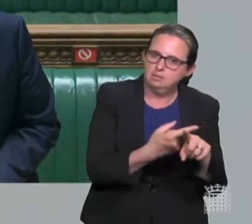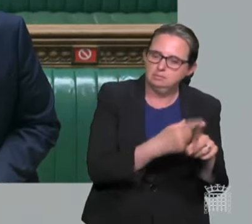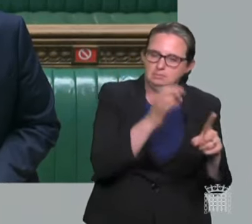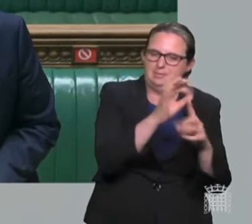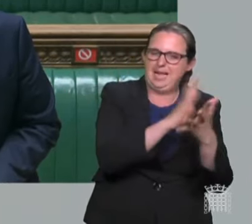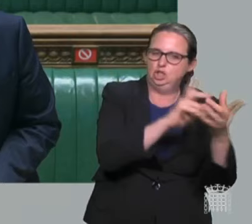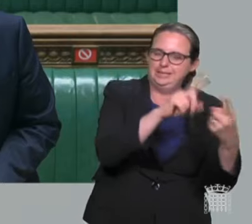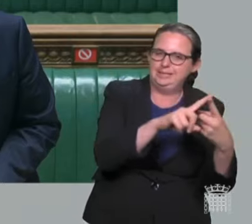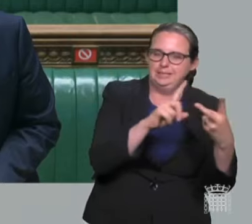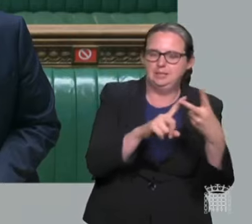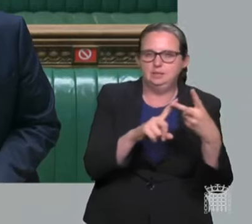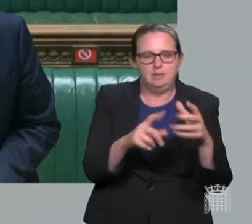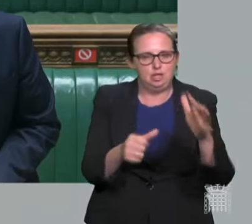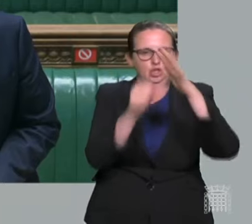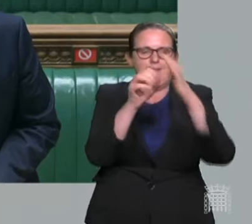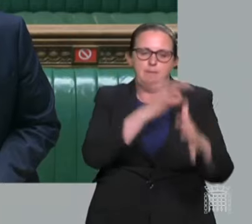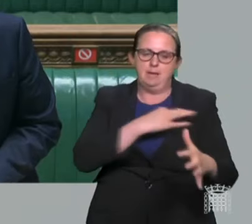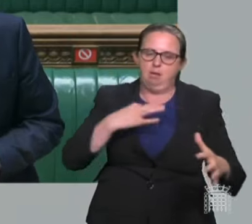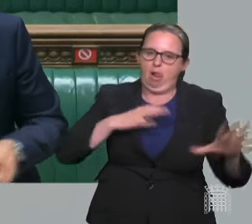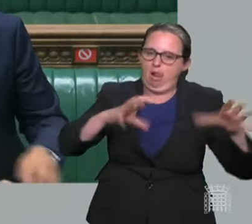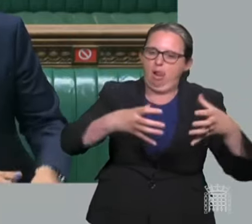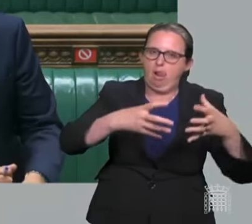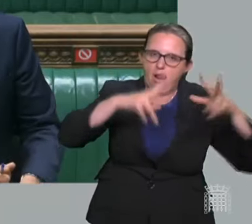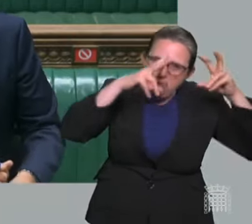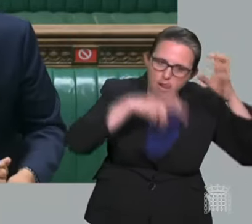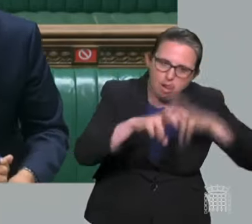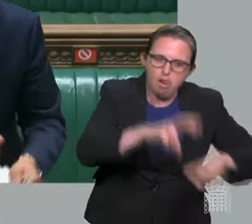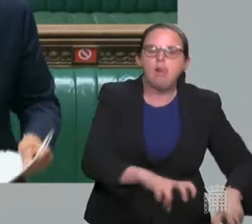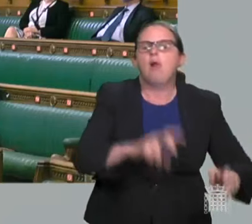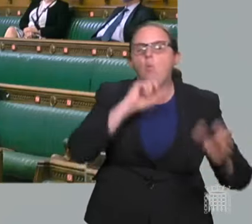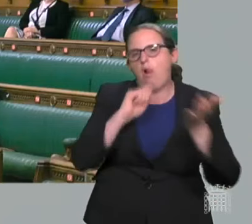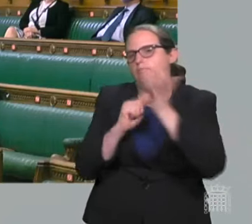Chief Medical Officer, are looking into this, and will be reporting to ministers shortly.